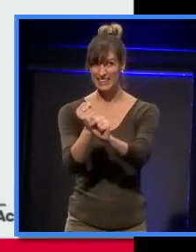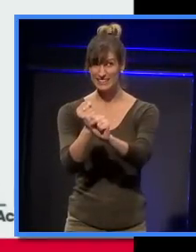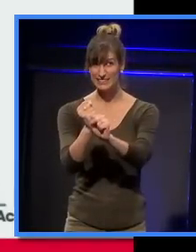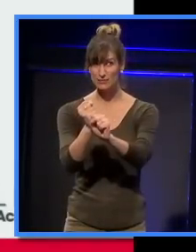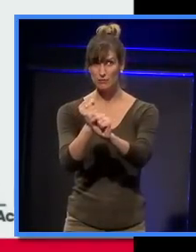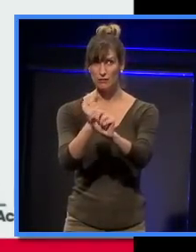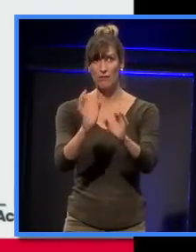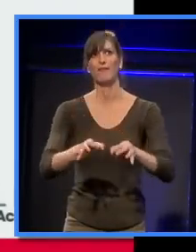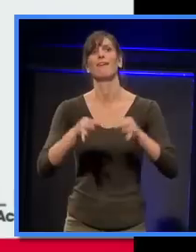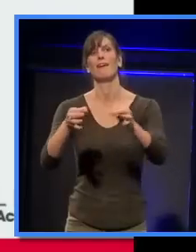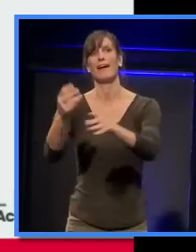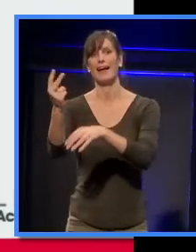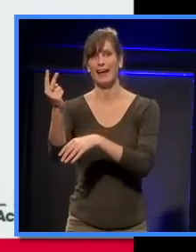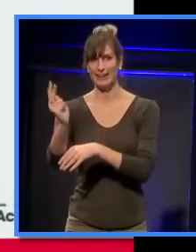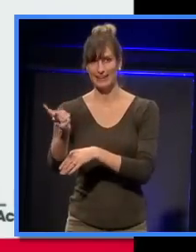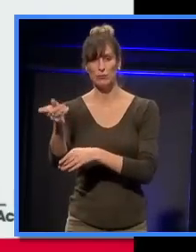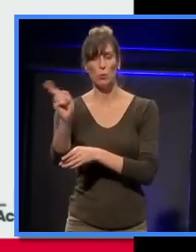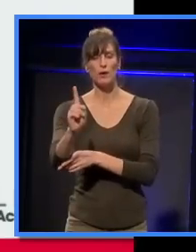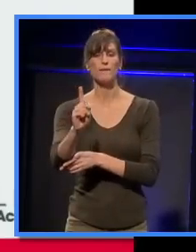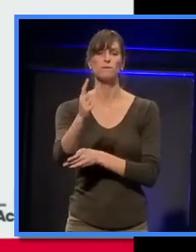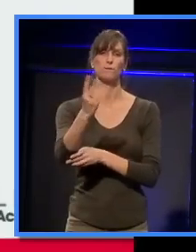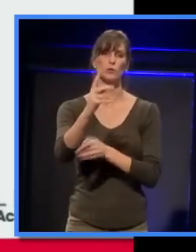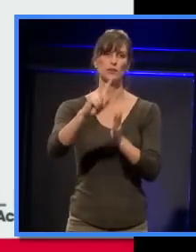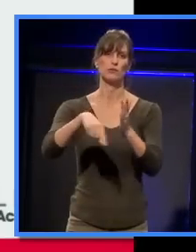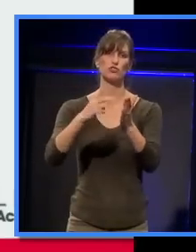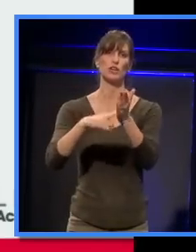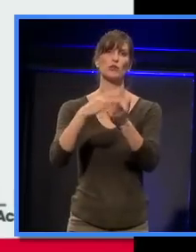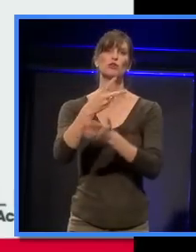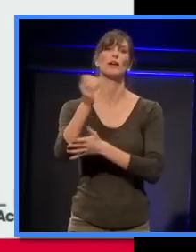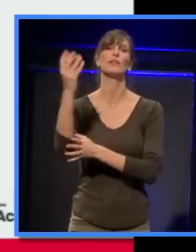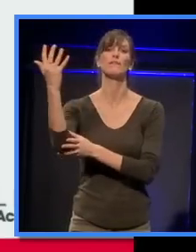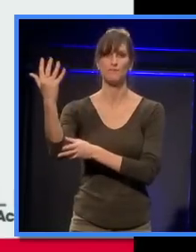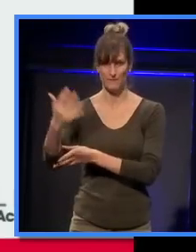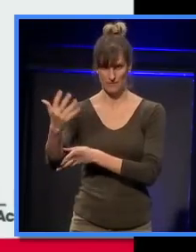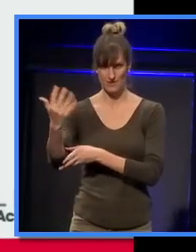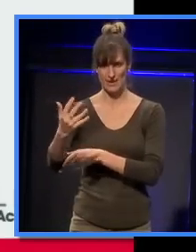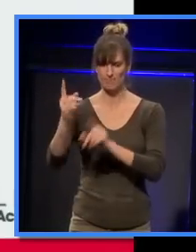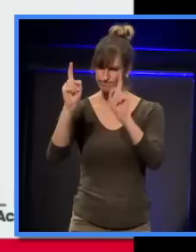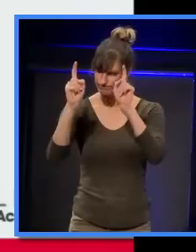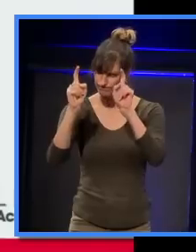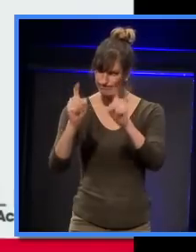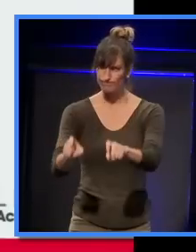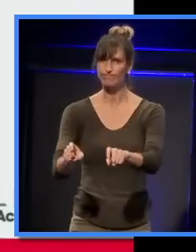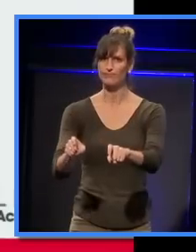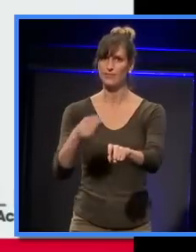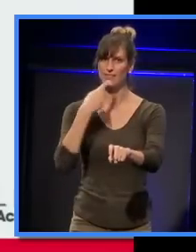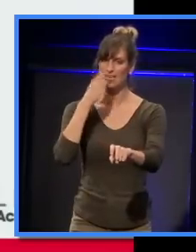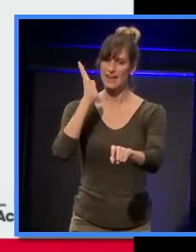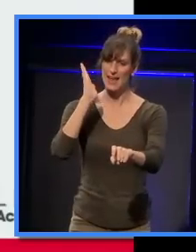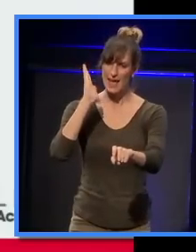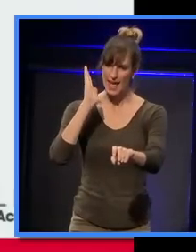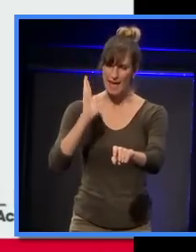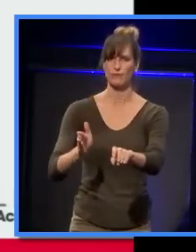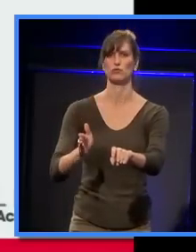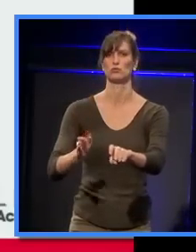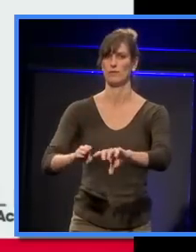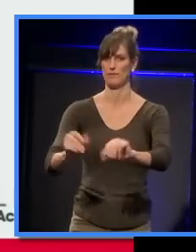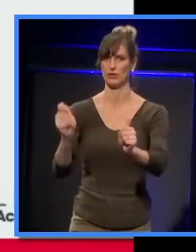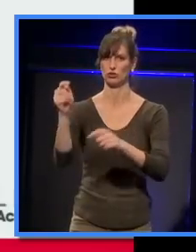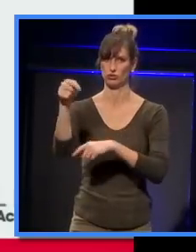delayed to the 14th of January 2015, and that was absolutely fixed in stone. They said they were unmovable.